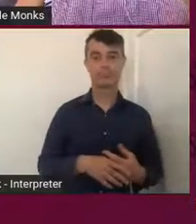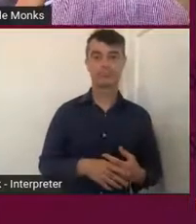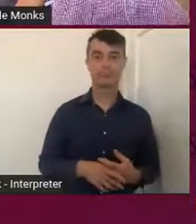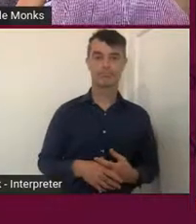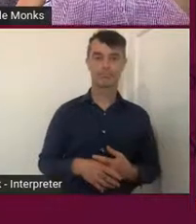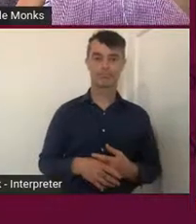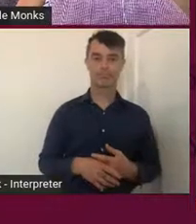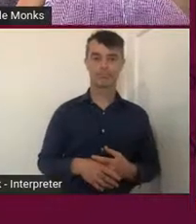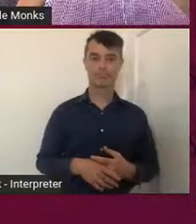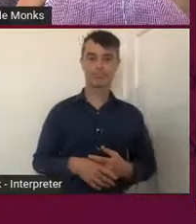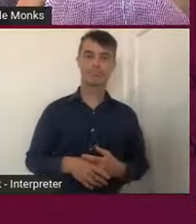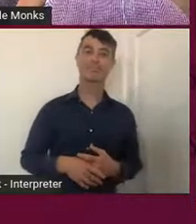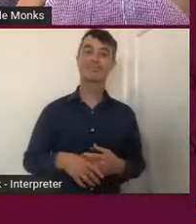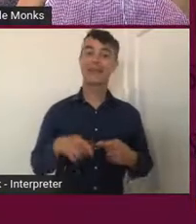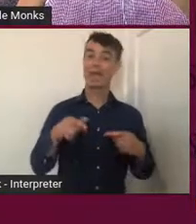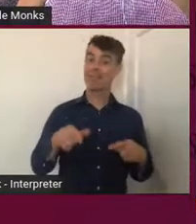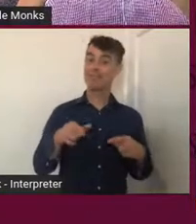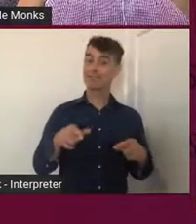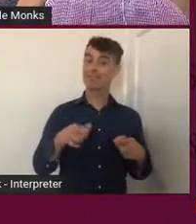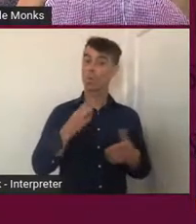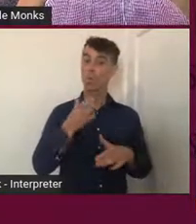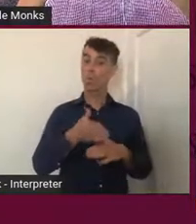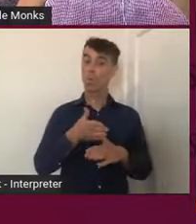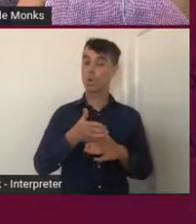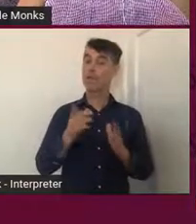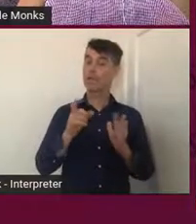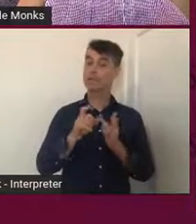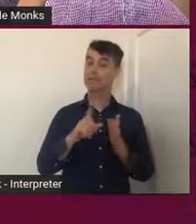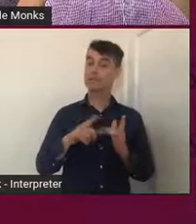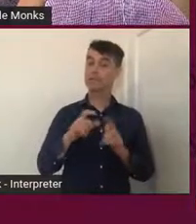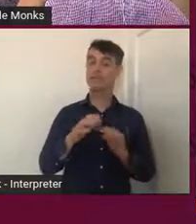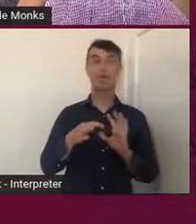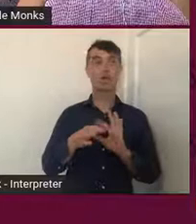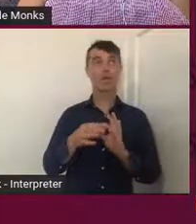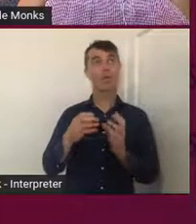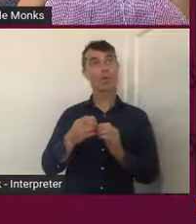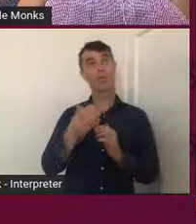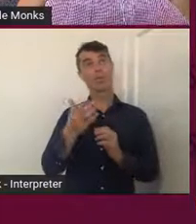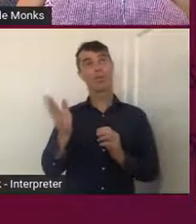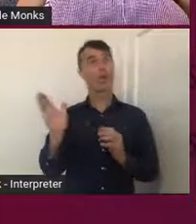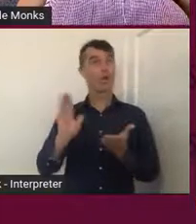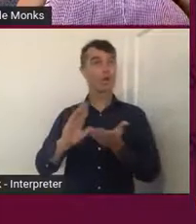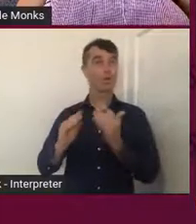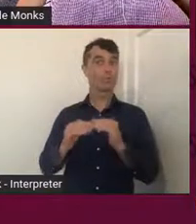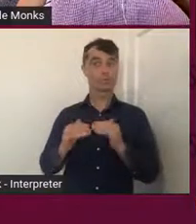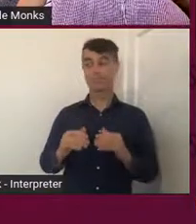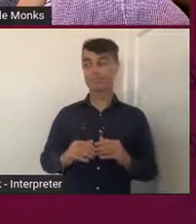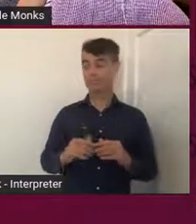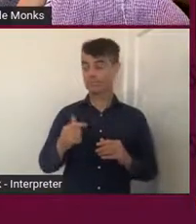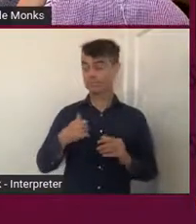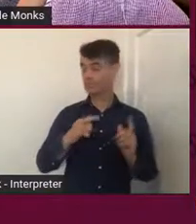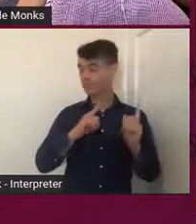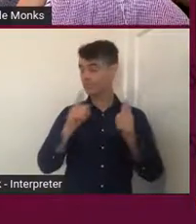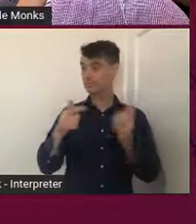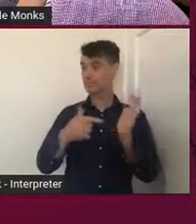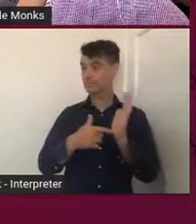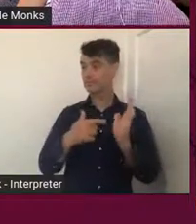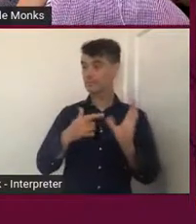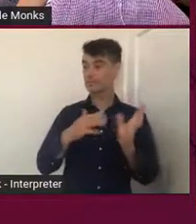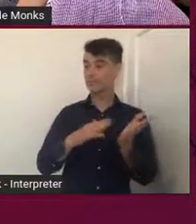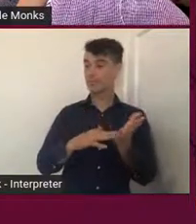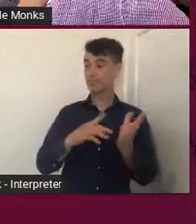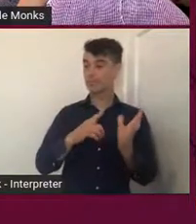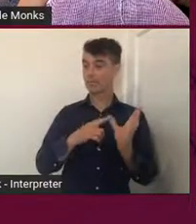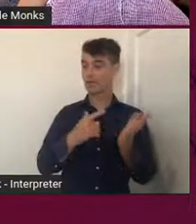And this work, I think, really did connect with the wider community in that sense. I mean, I've been down to Tamarama many